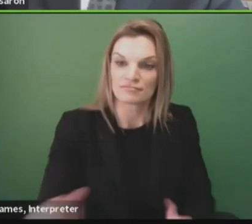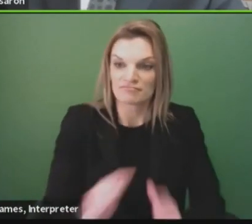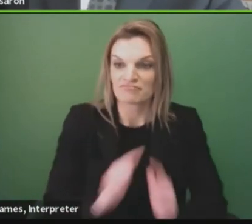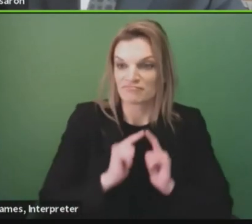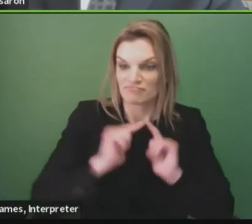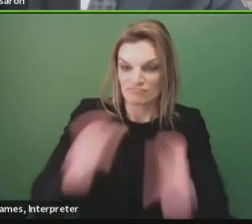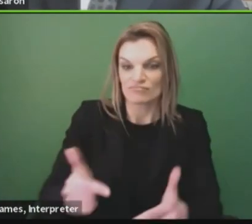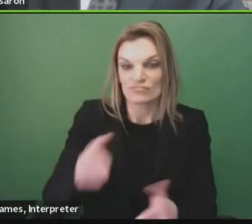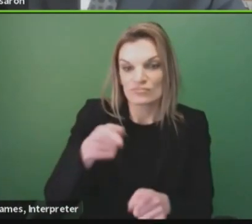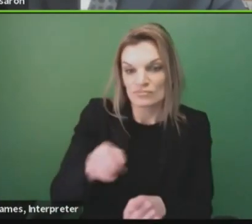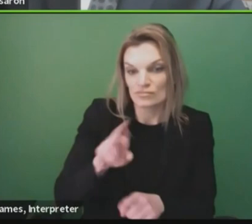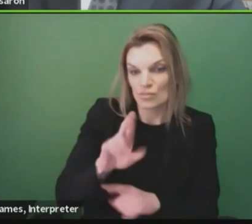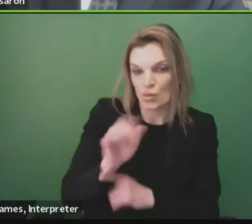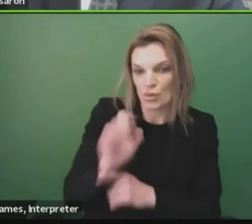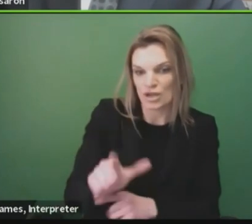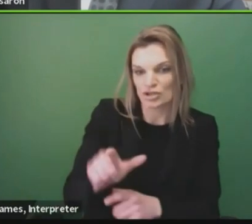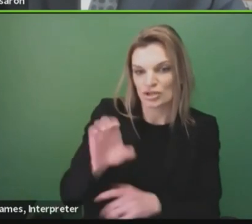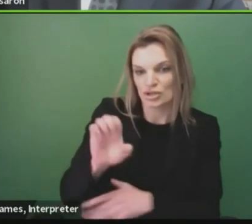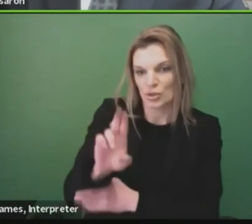in the county.